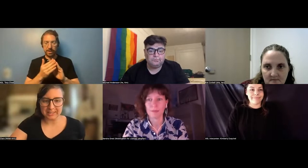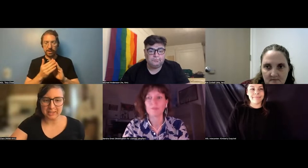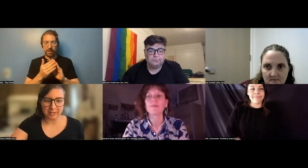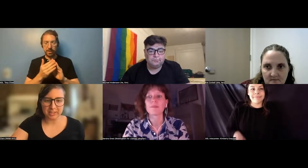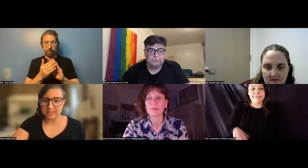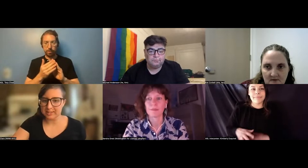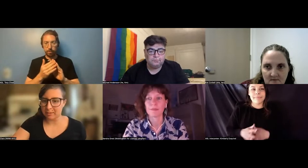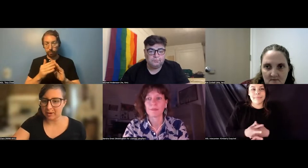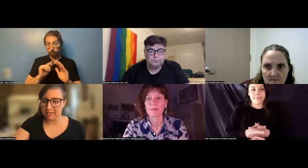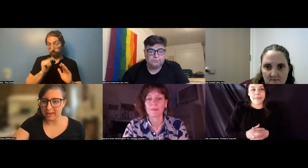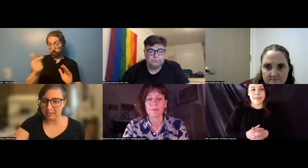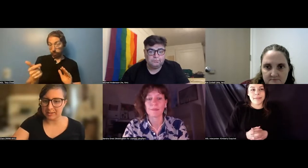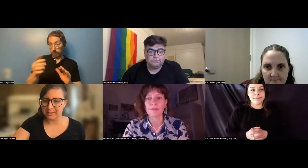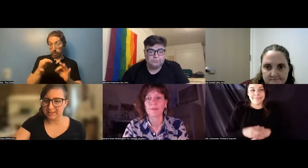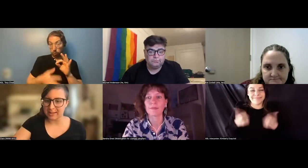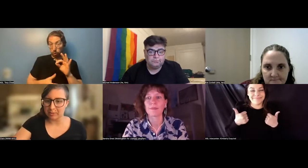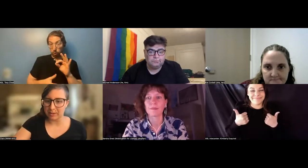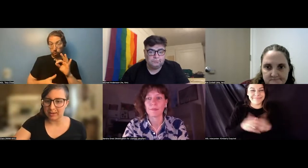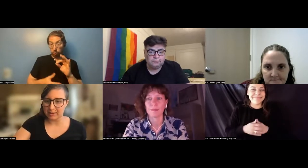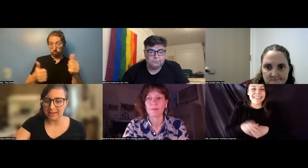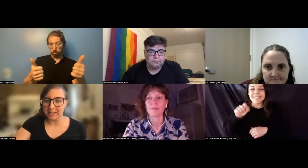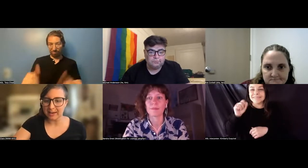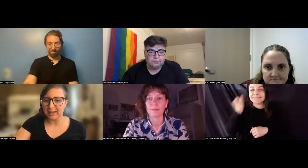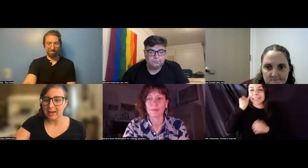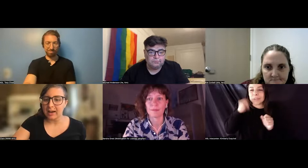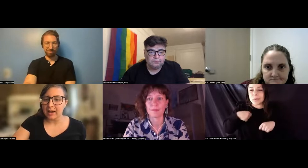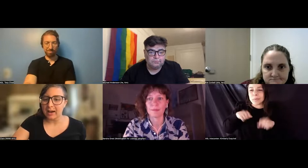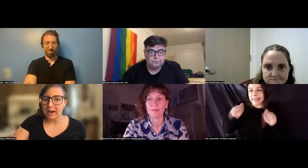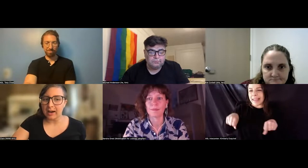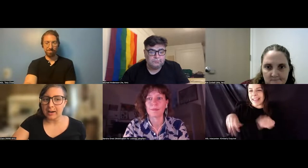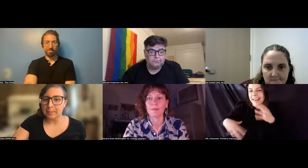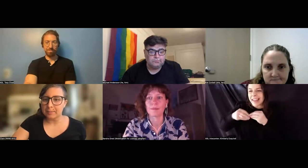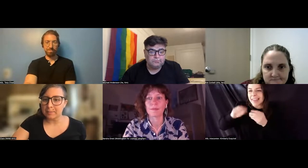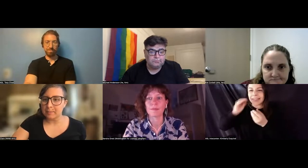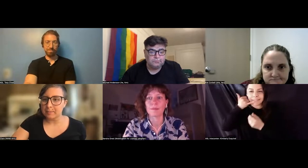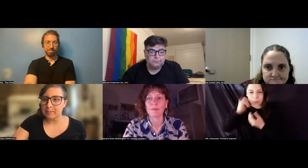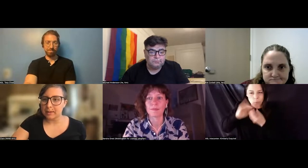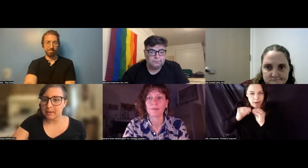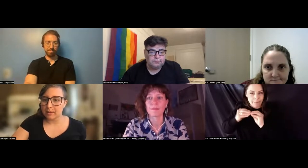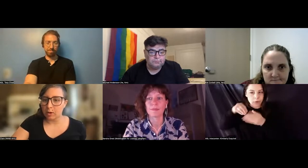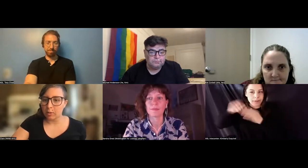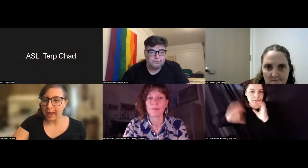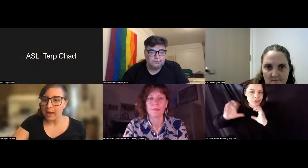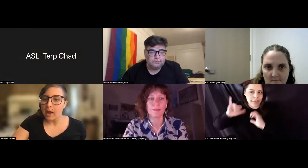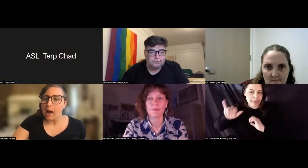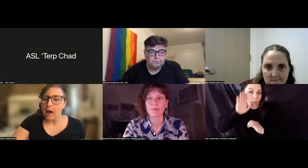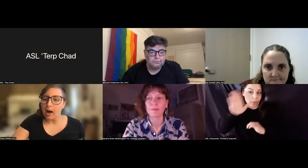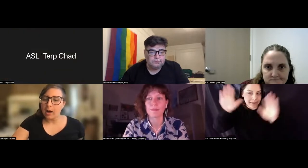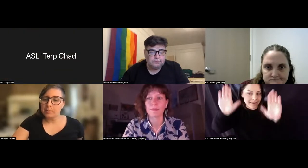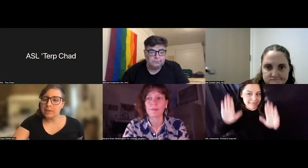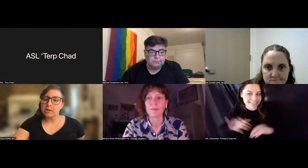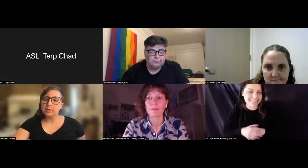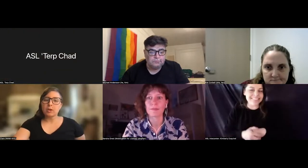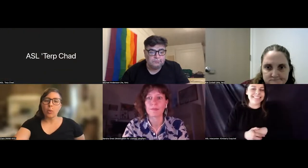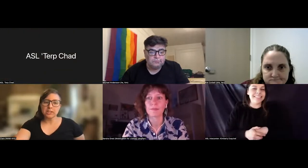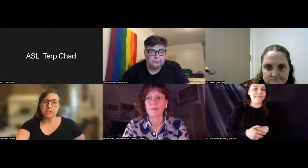mobilization for justice number, that was, that would be amazing. Um, okay. Um,